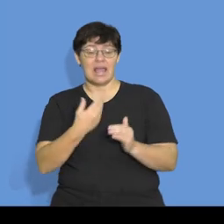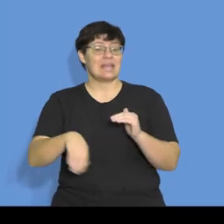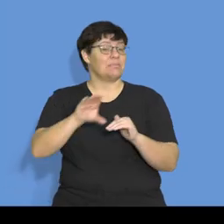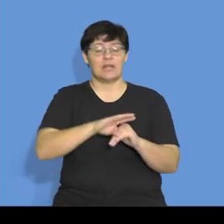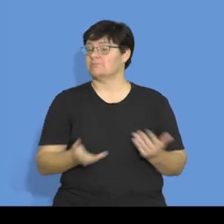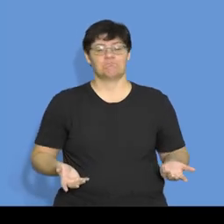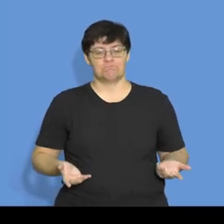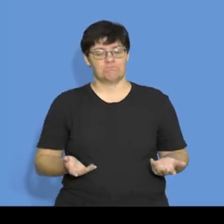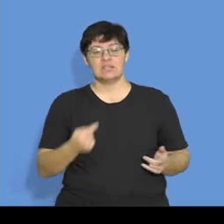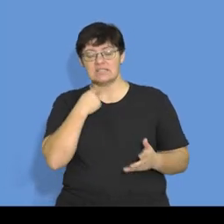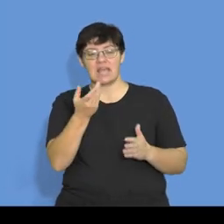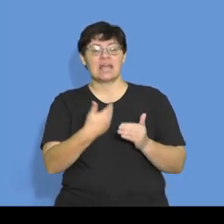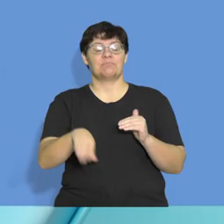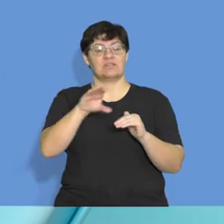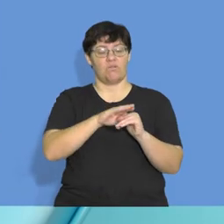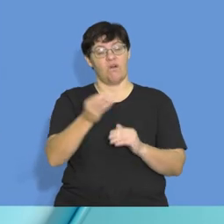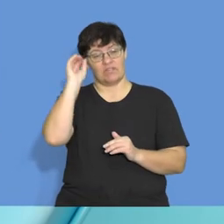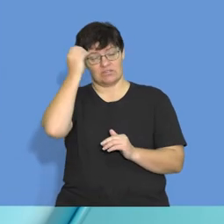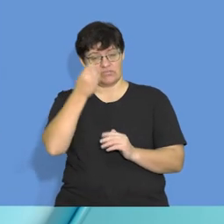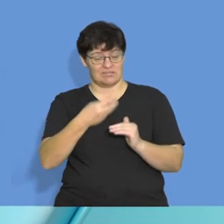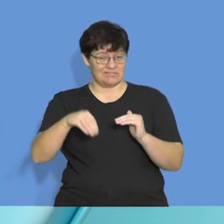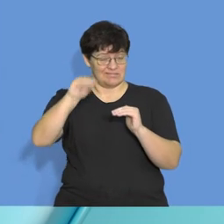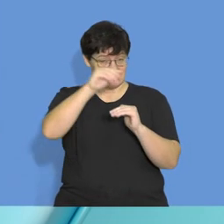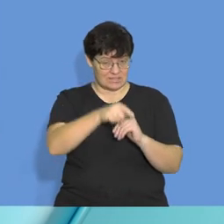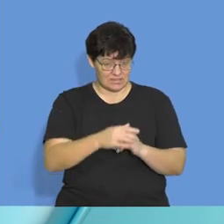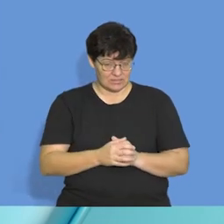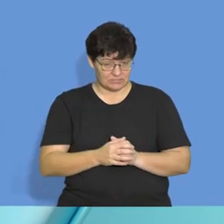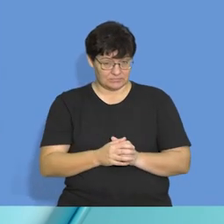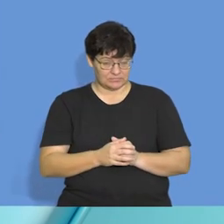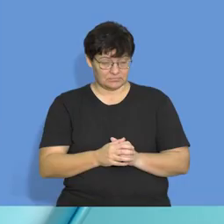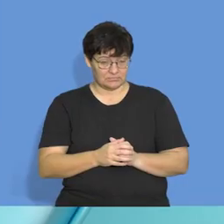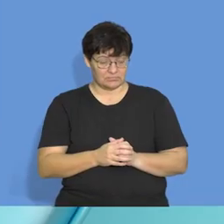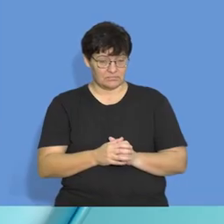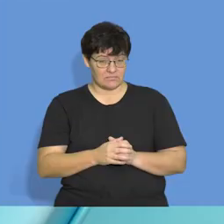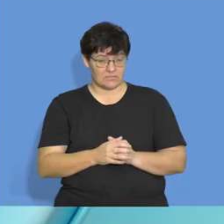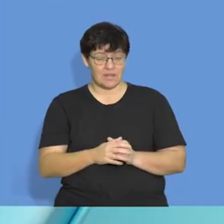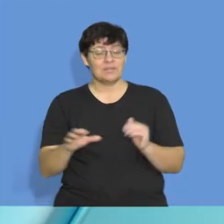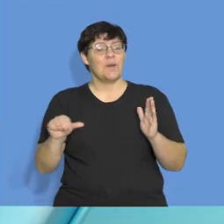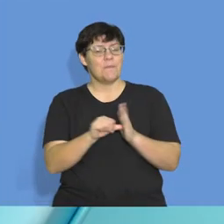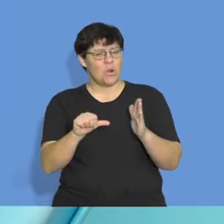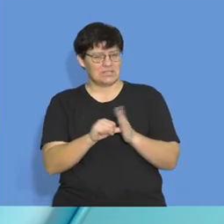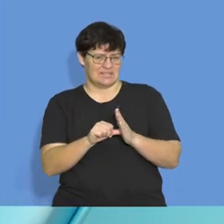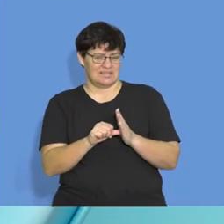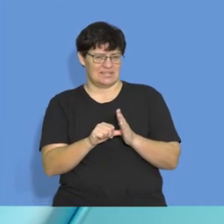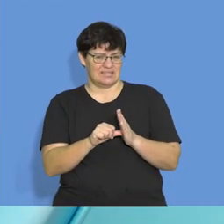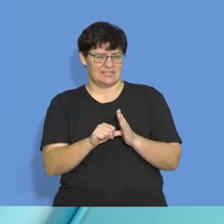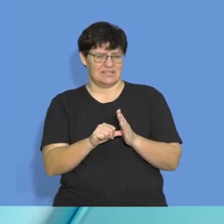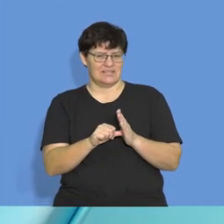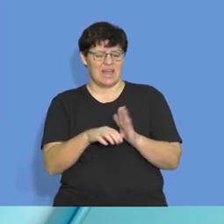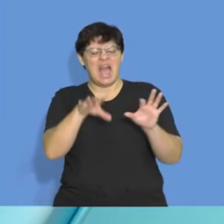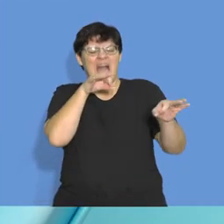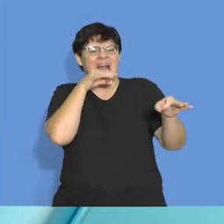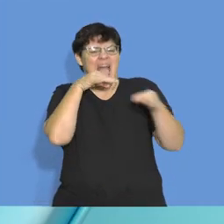about capitalization of interest, I think it's important at this stage for me to give you a quick explanation